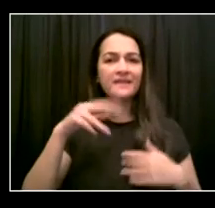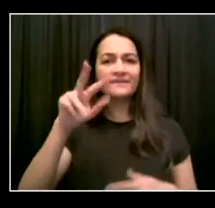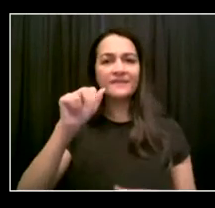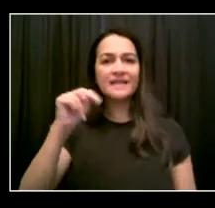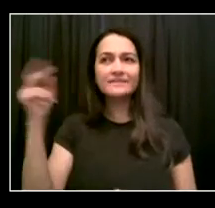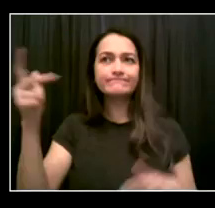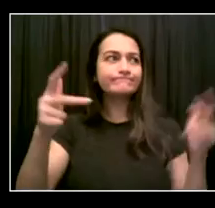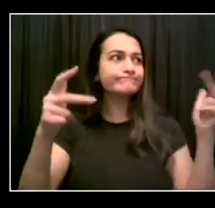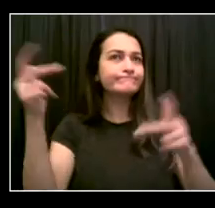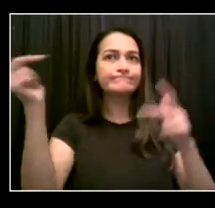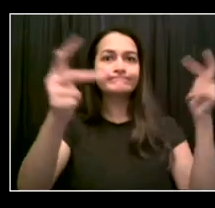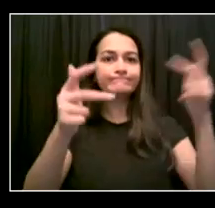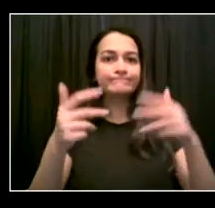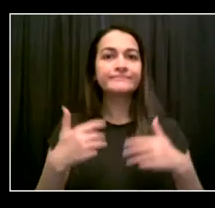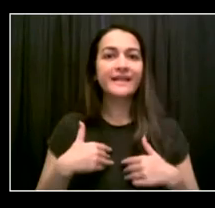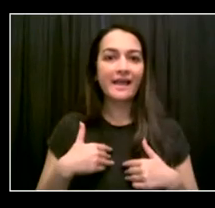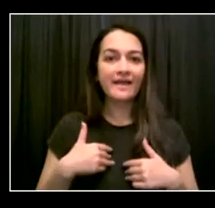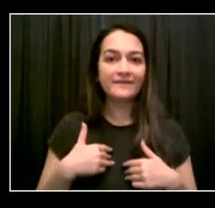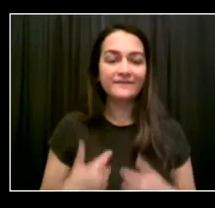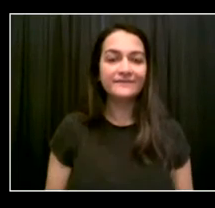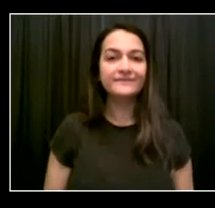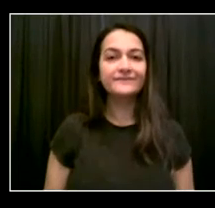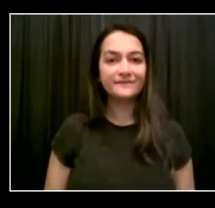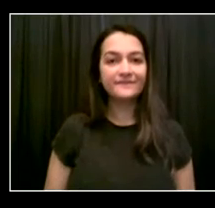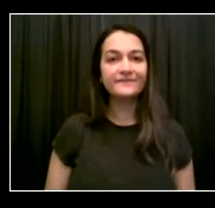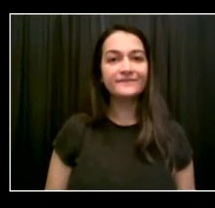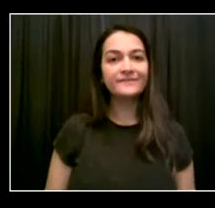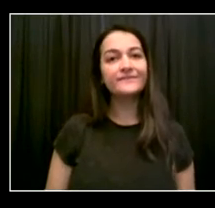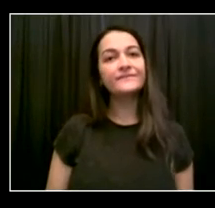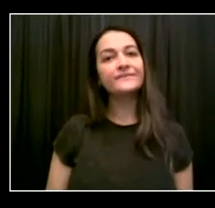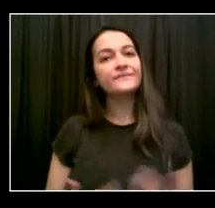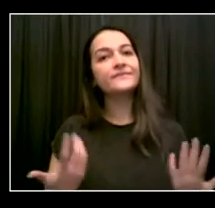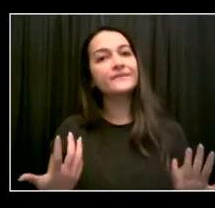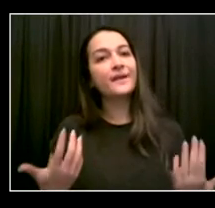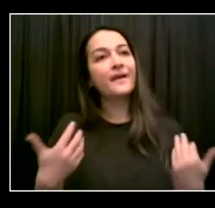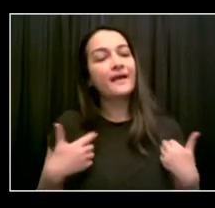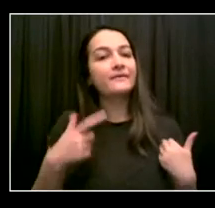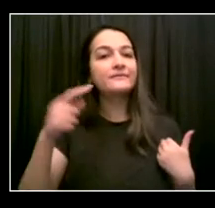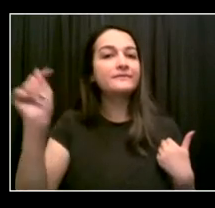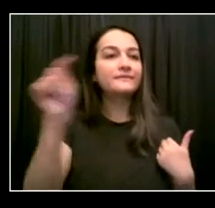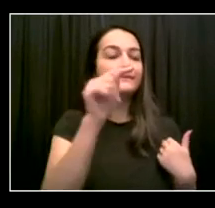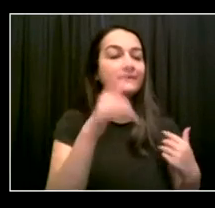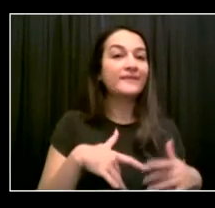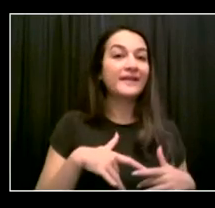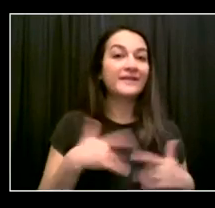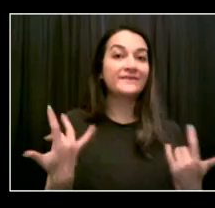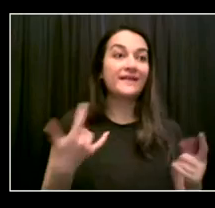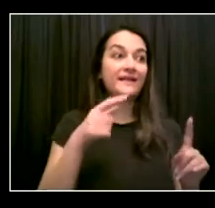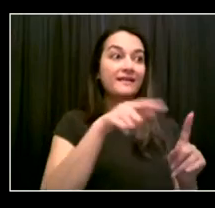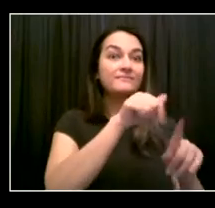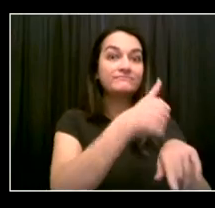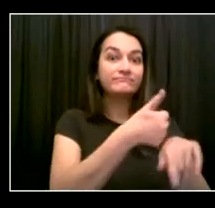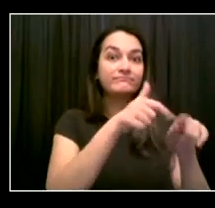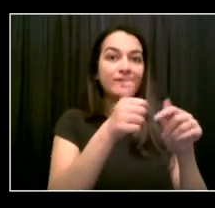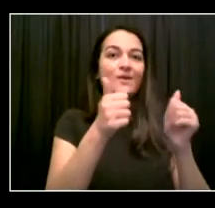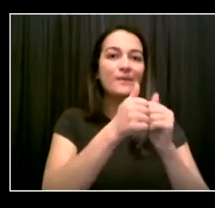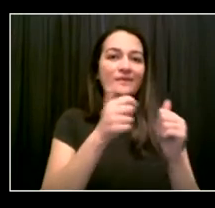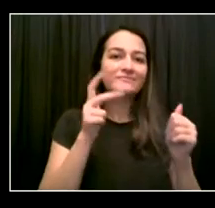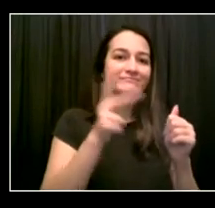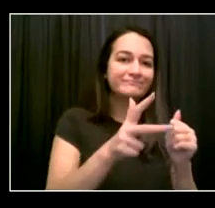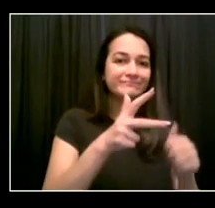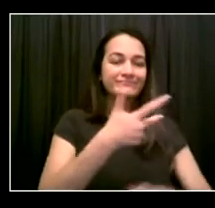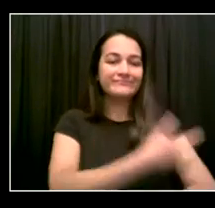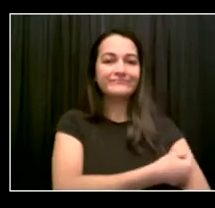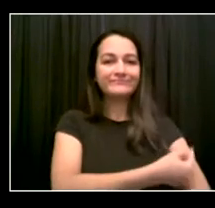these types of discussions. Um, you know, I'm on the board of the NYC hospitality Alliance where